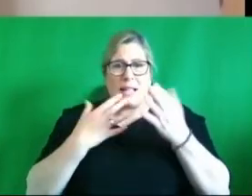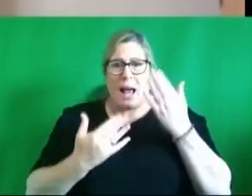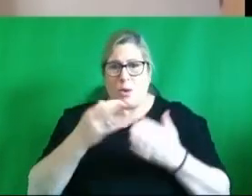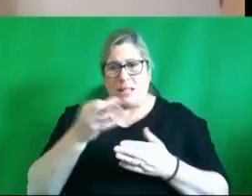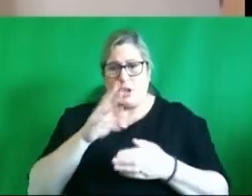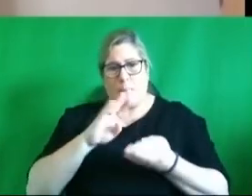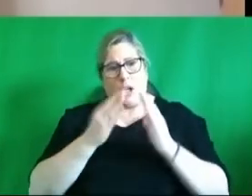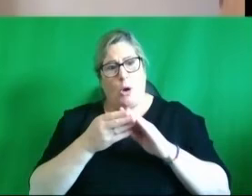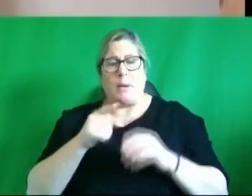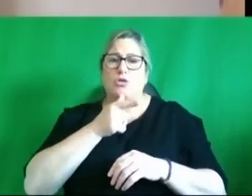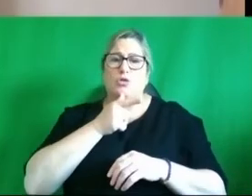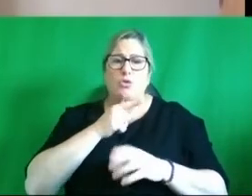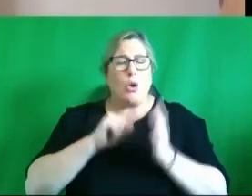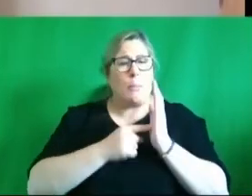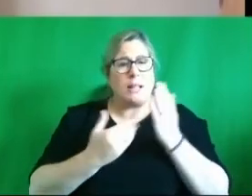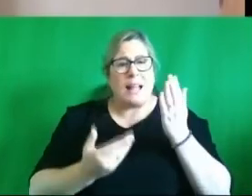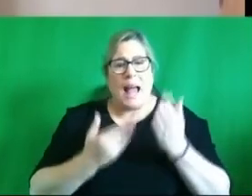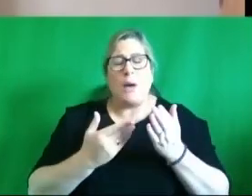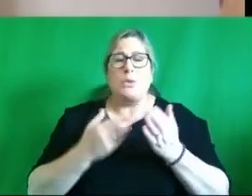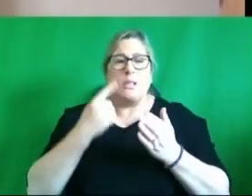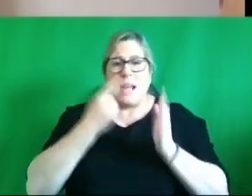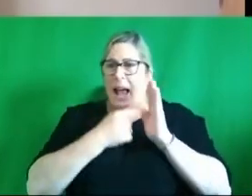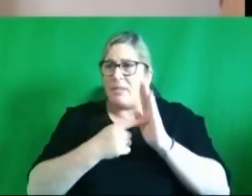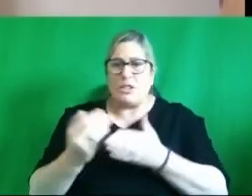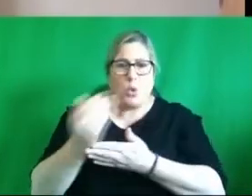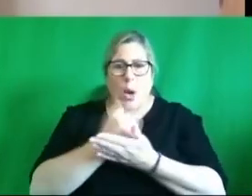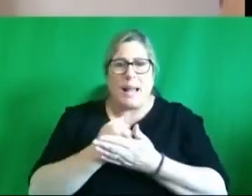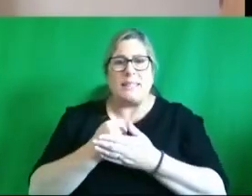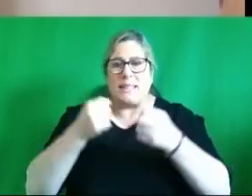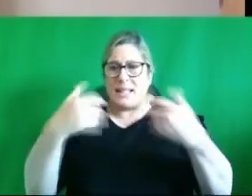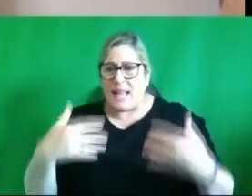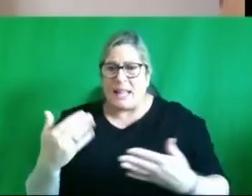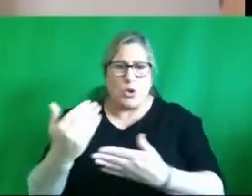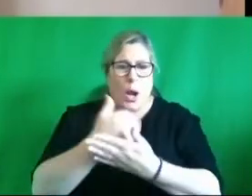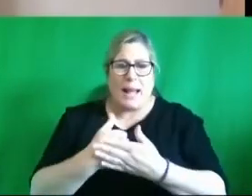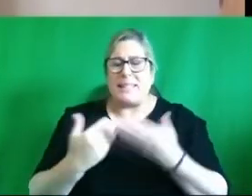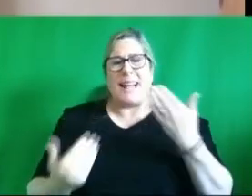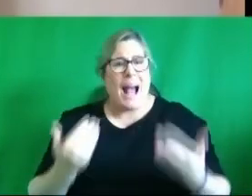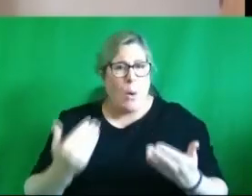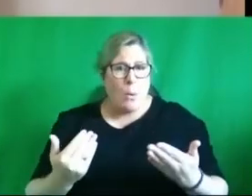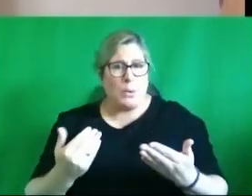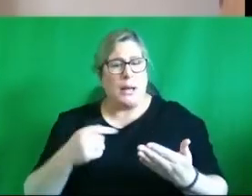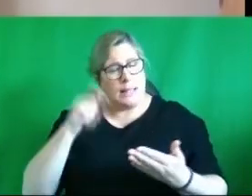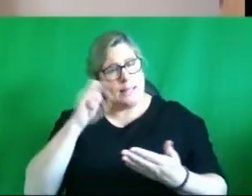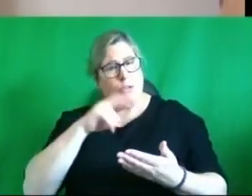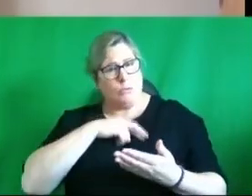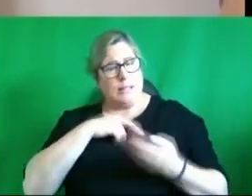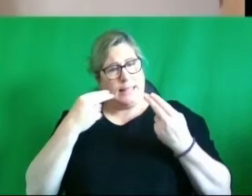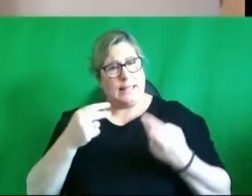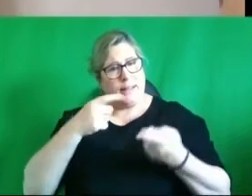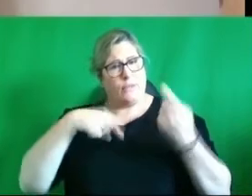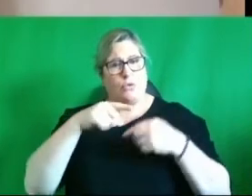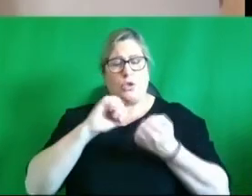um how is the evidence collated the data collated for example so i think really um there is a need for a strategic